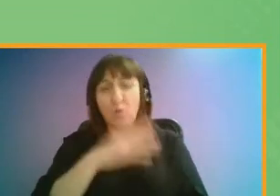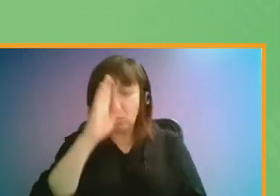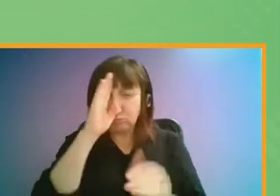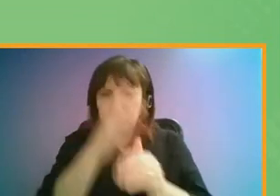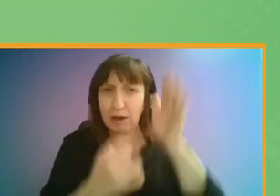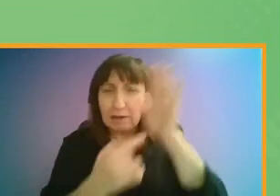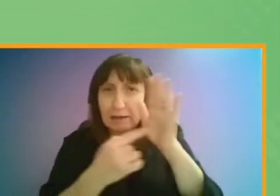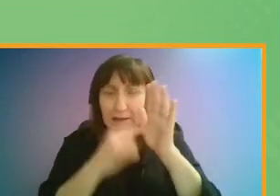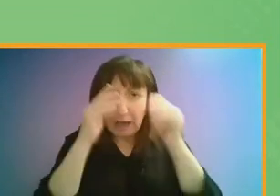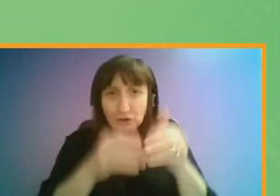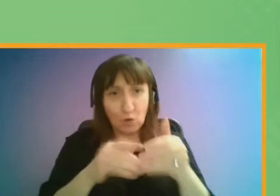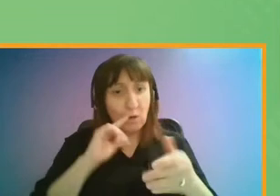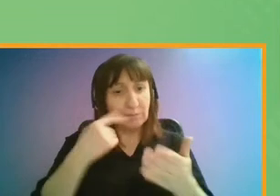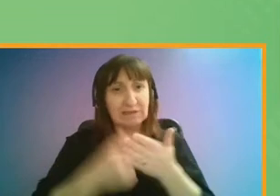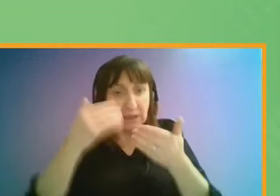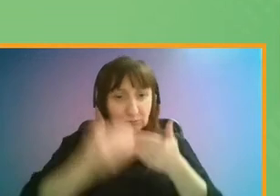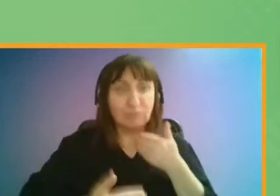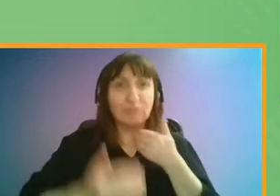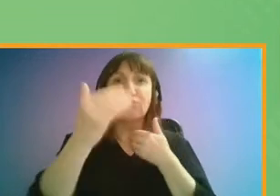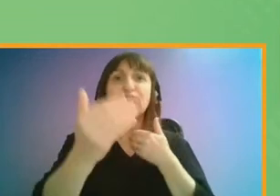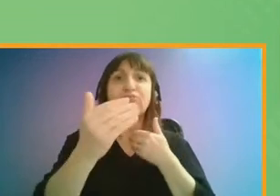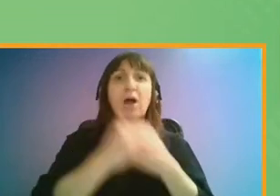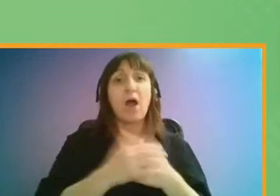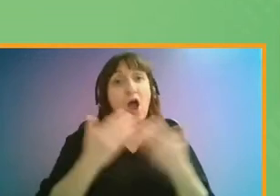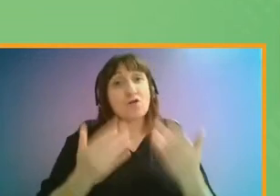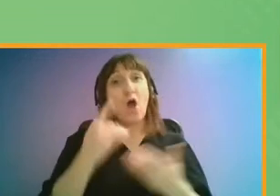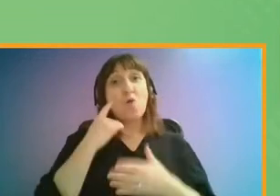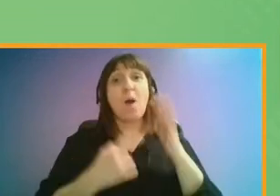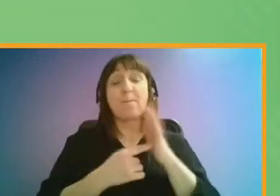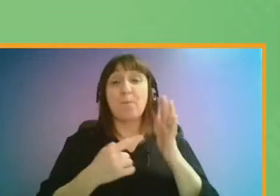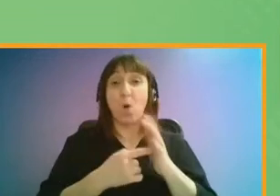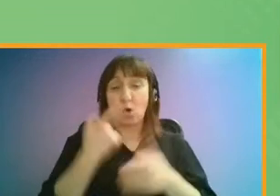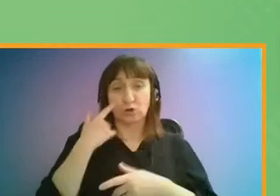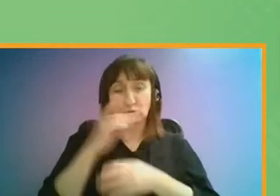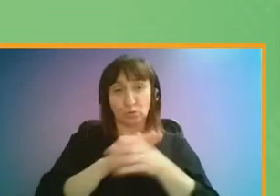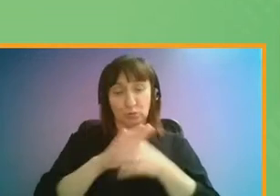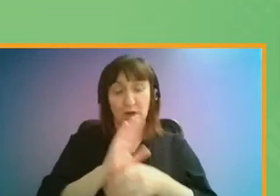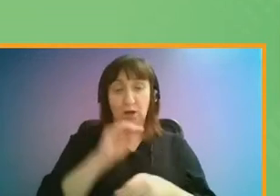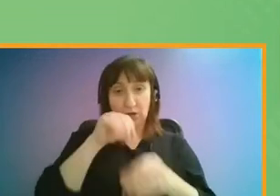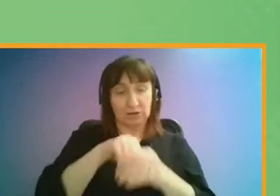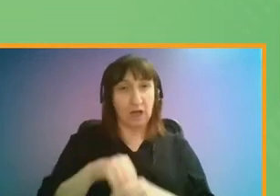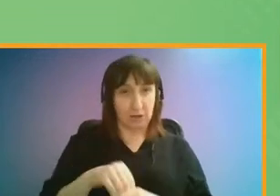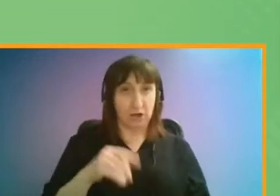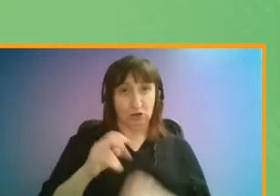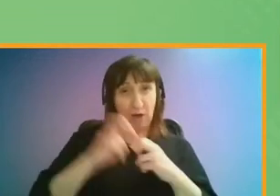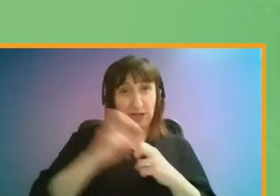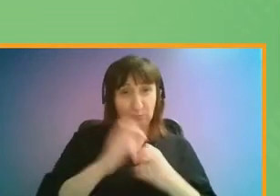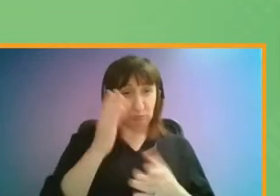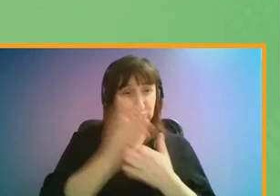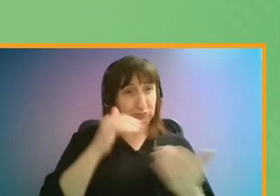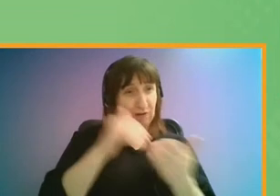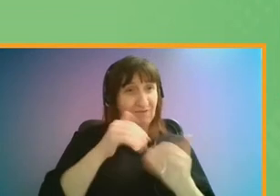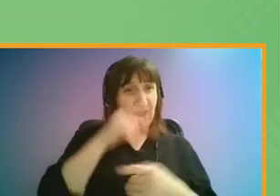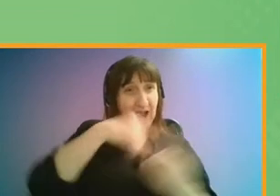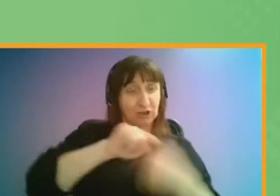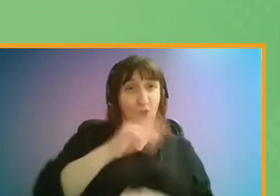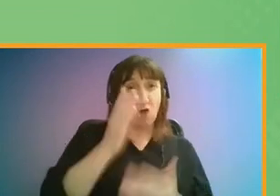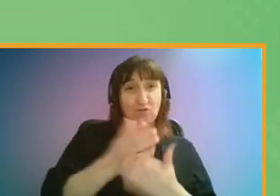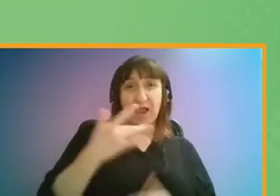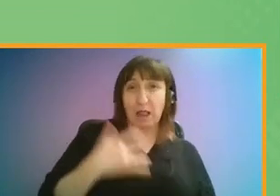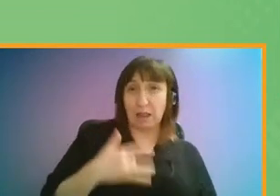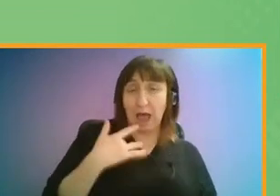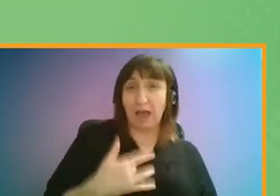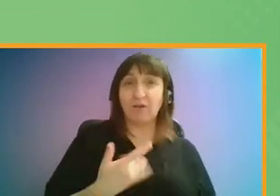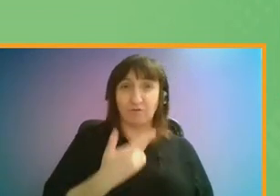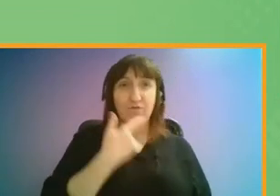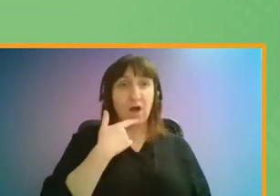on when we are deciding the way forward. Now more than ever, is important to situate transport in the context of real life, society and the wider trends and pressures